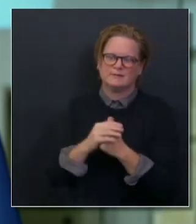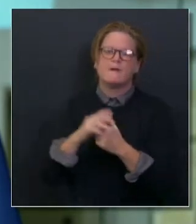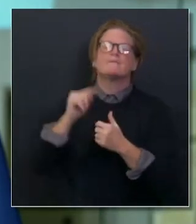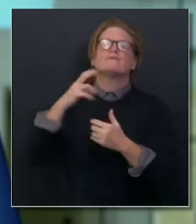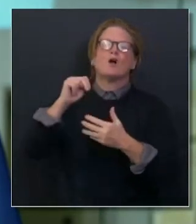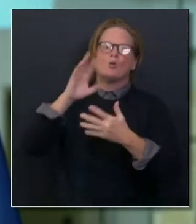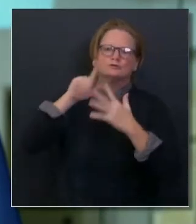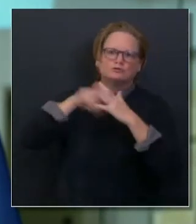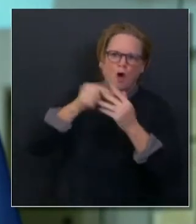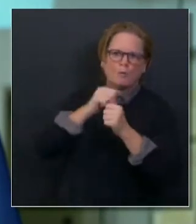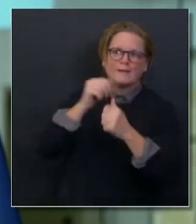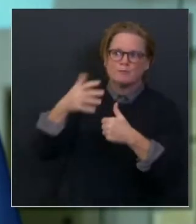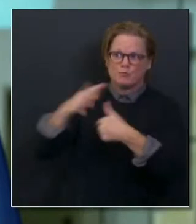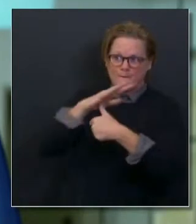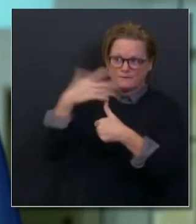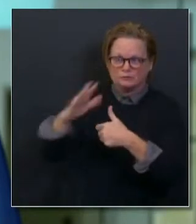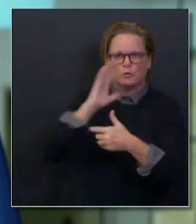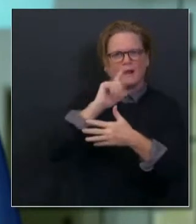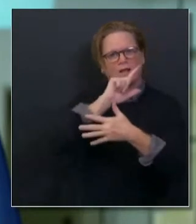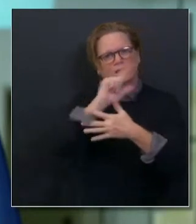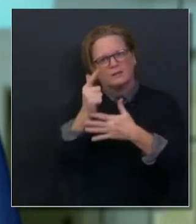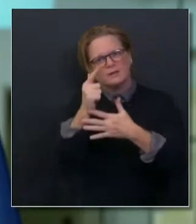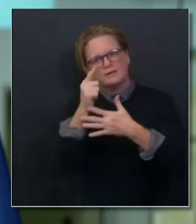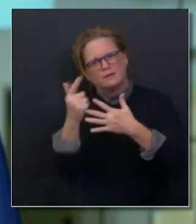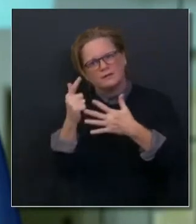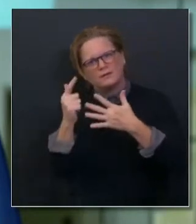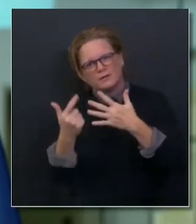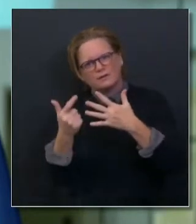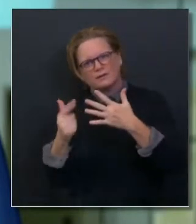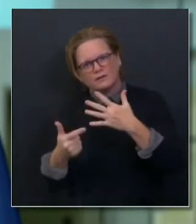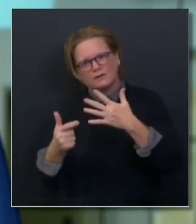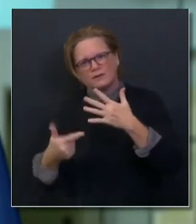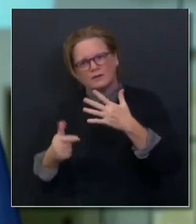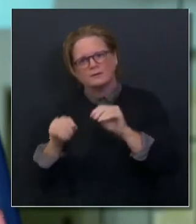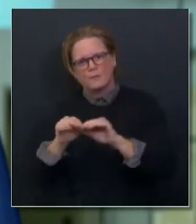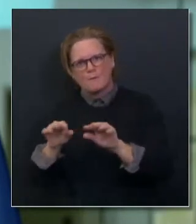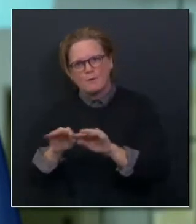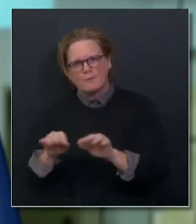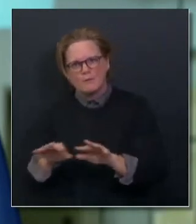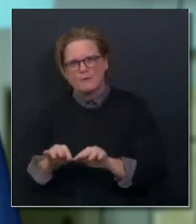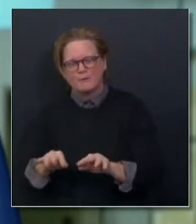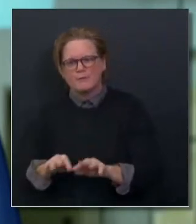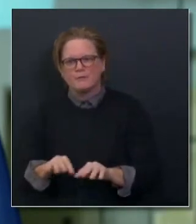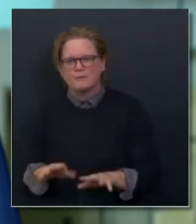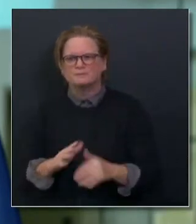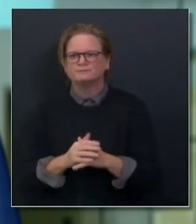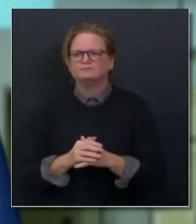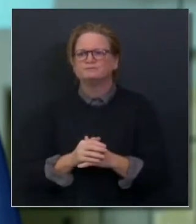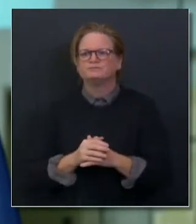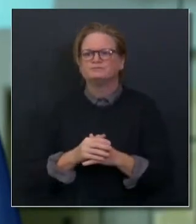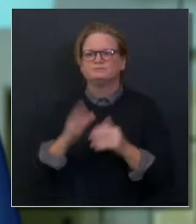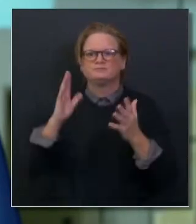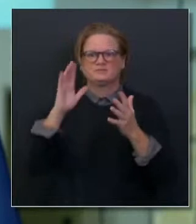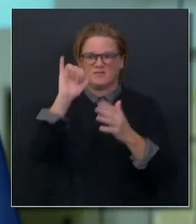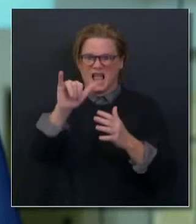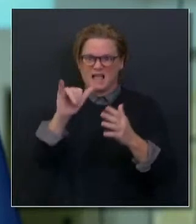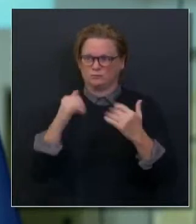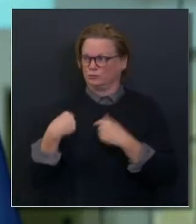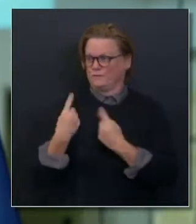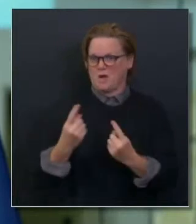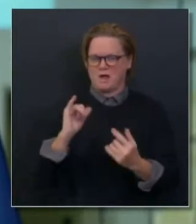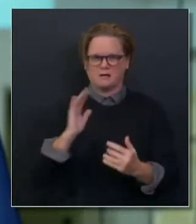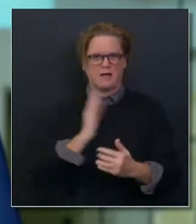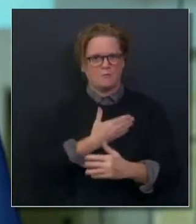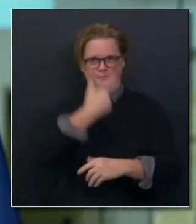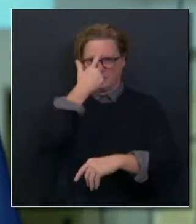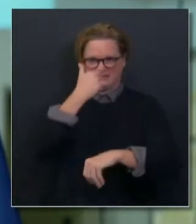support, also pockets of sanctity, so to speak, in terms of a mindset and relief for